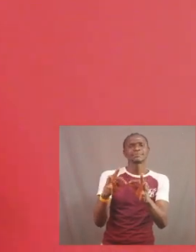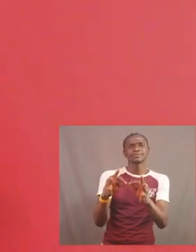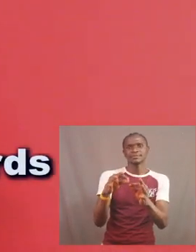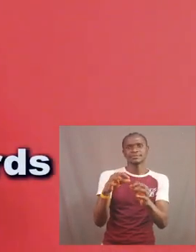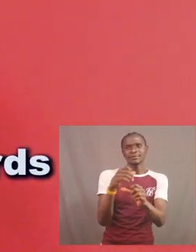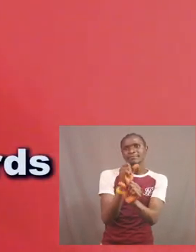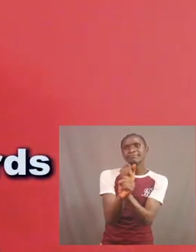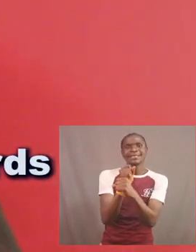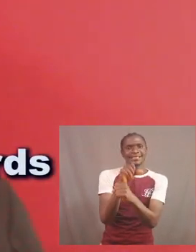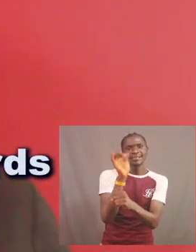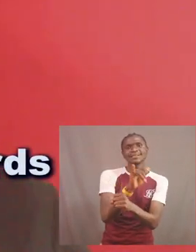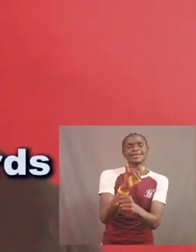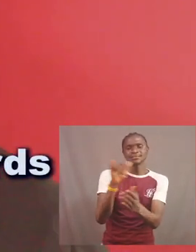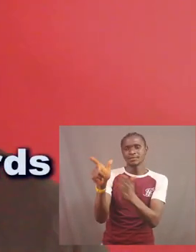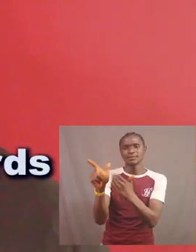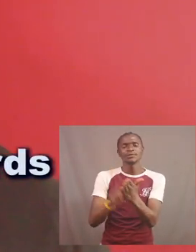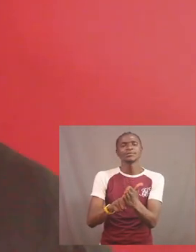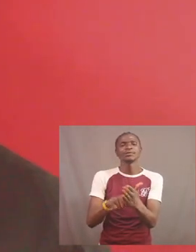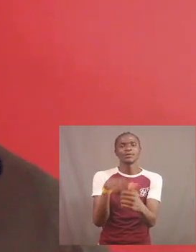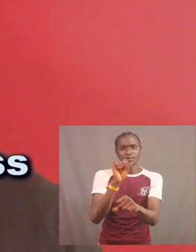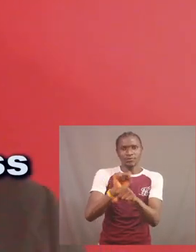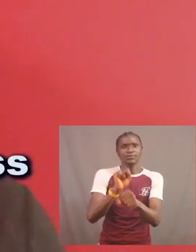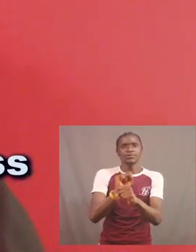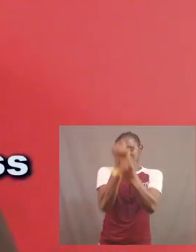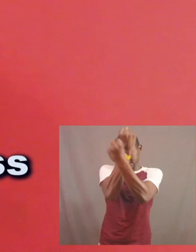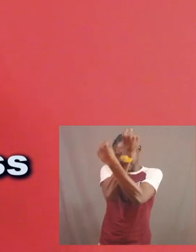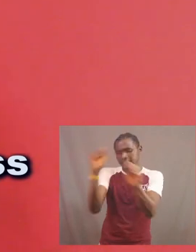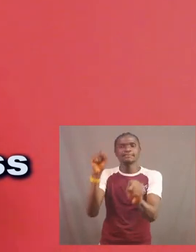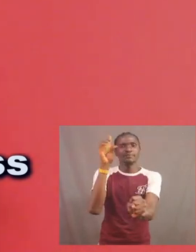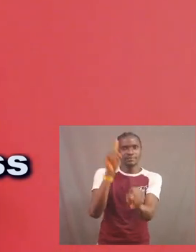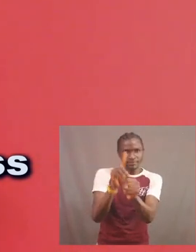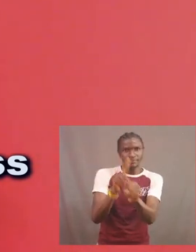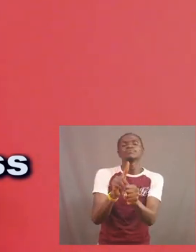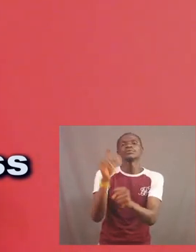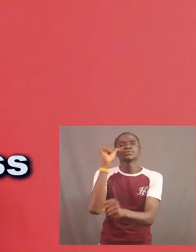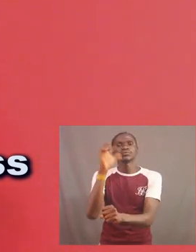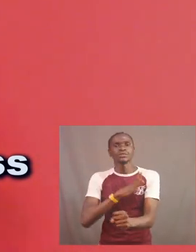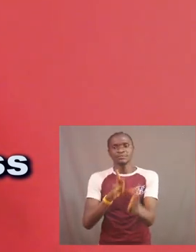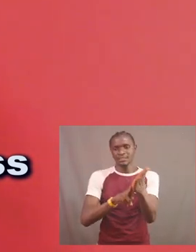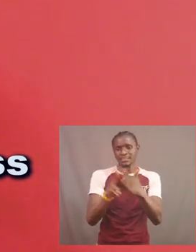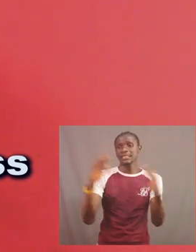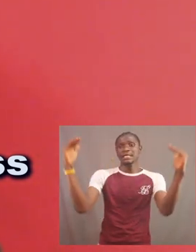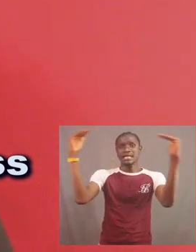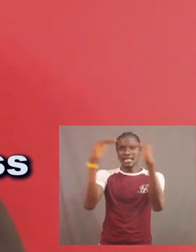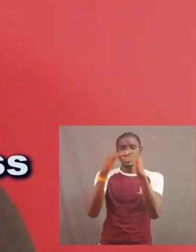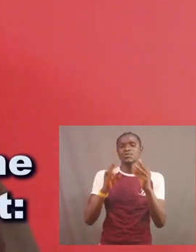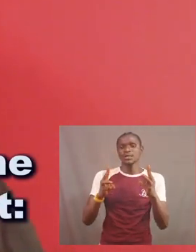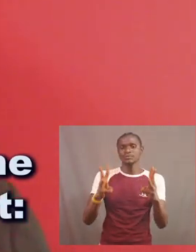Act in a manner that safeguides their rights and ensure equal access to inheritance.